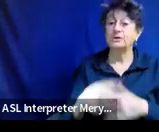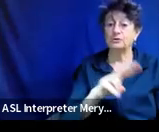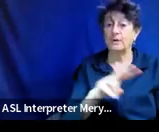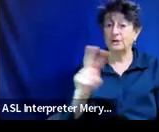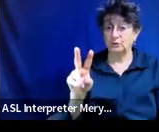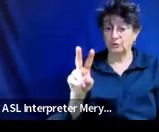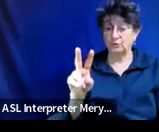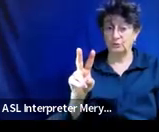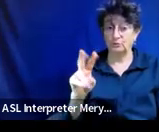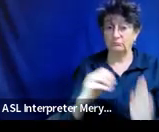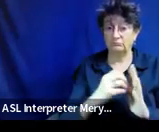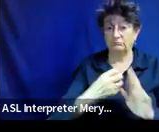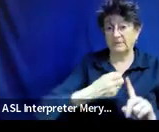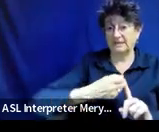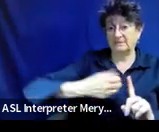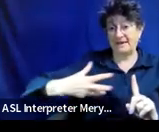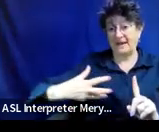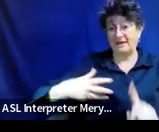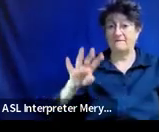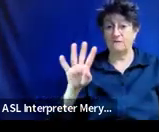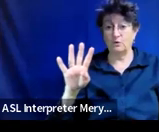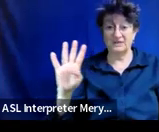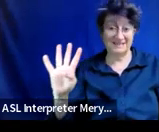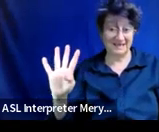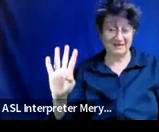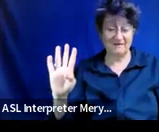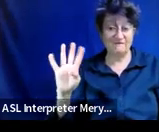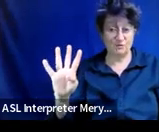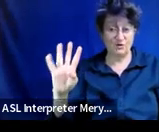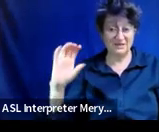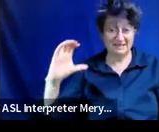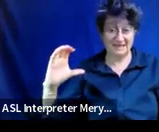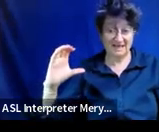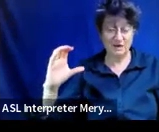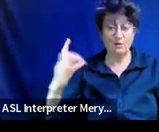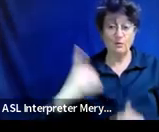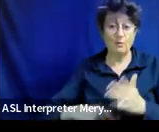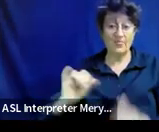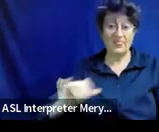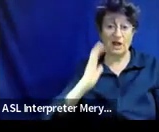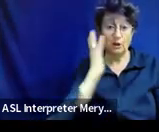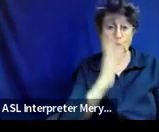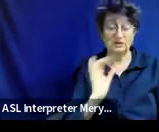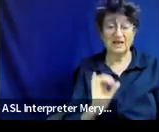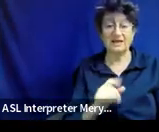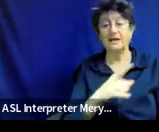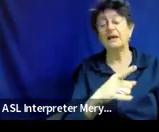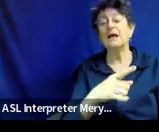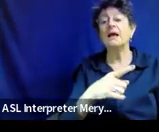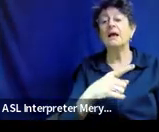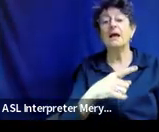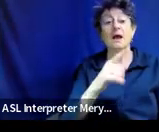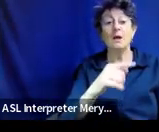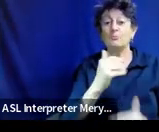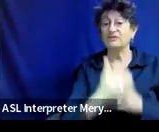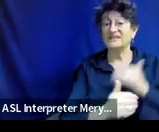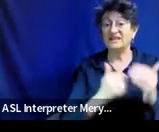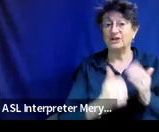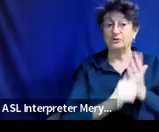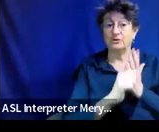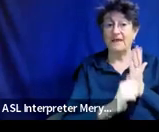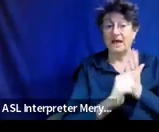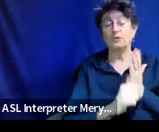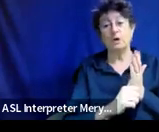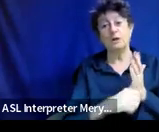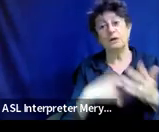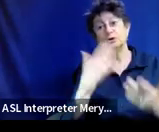looks like and what we would be looking for there um the procedural manual is another one of those um resources that's really helpful